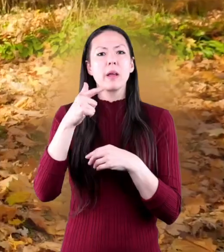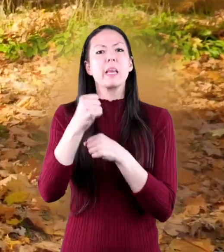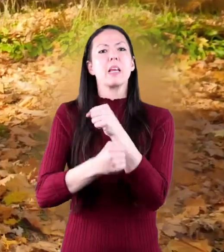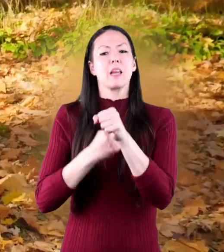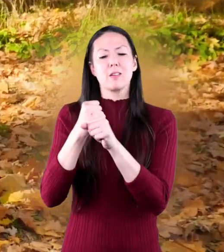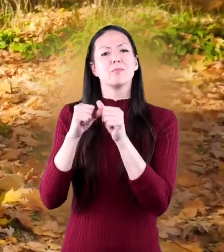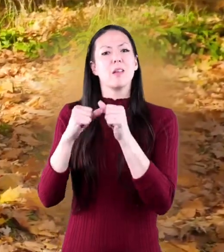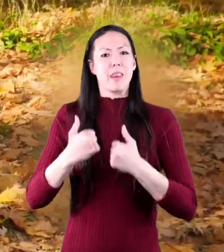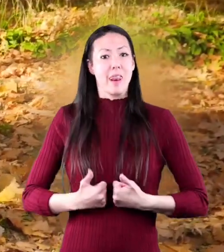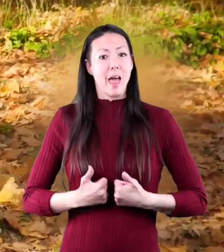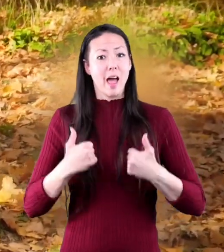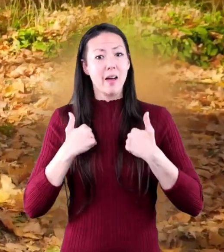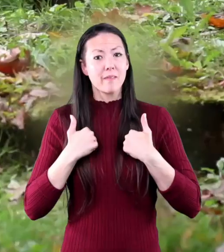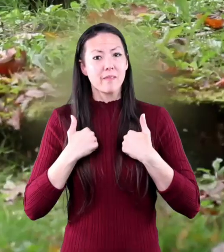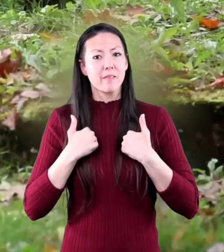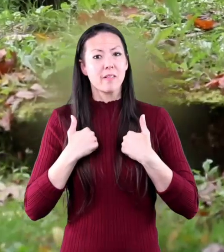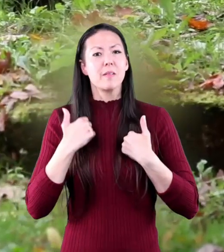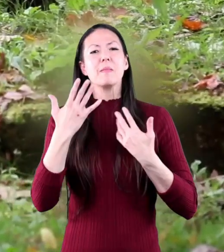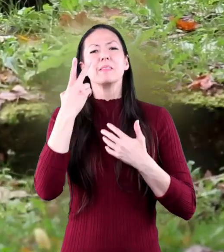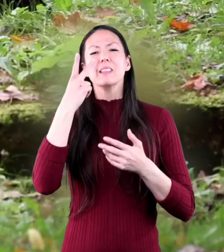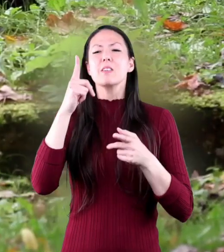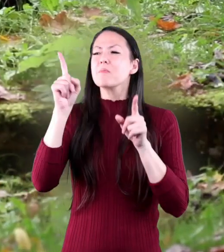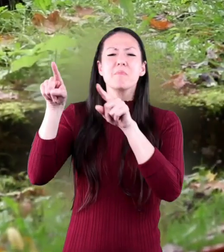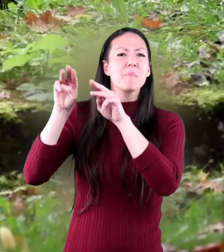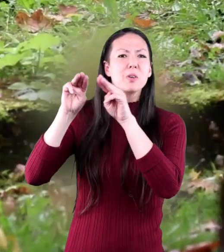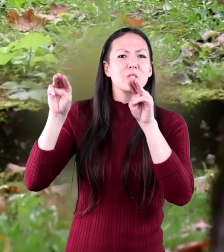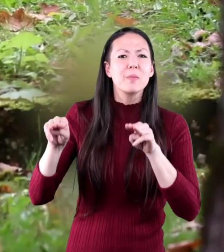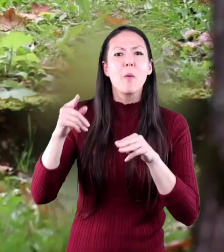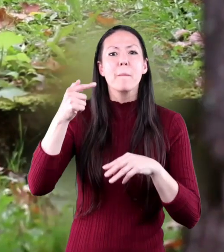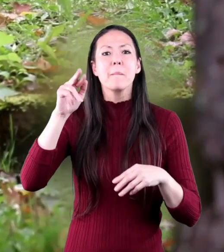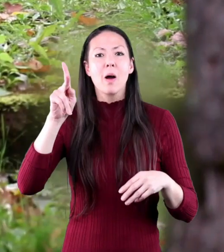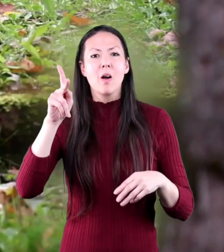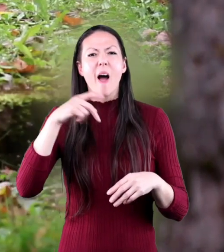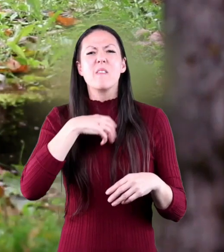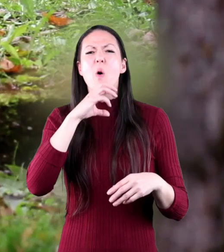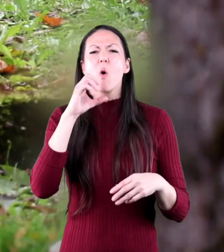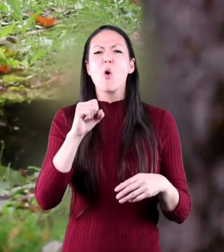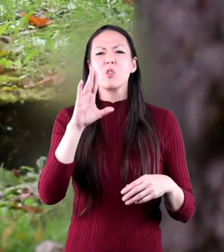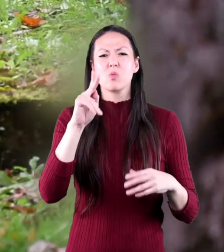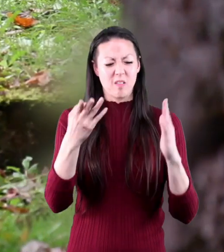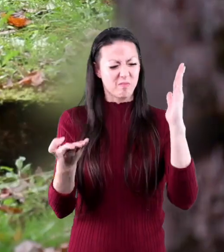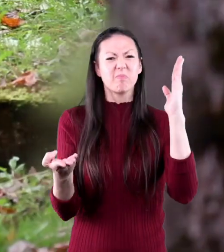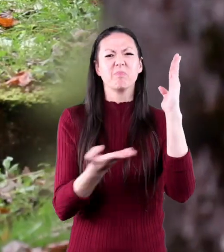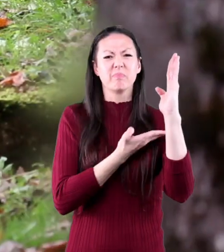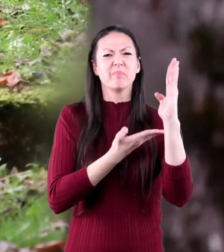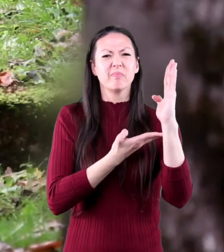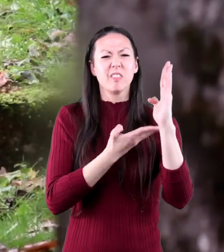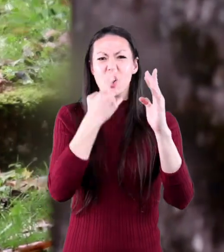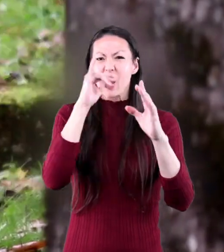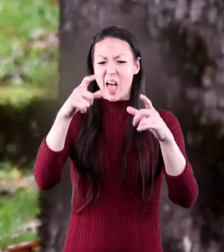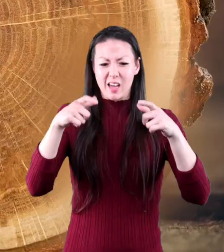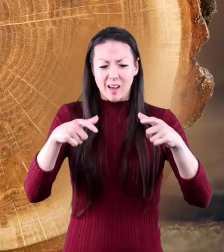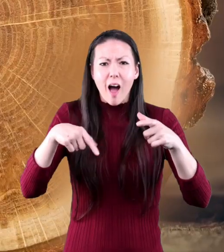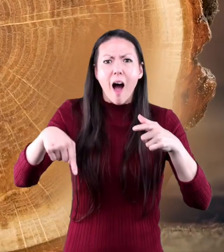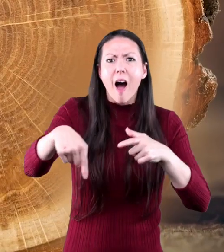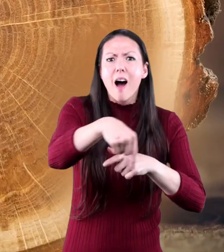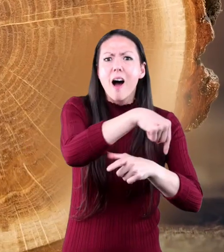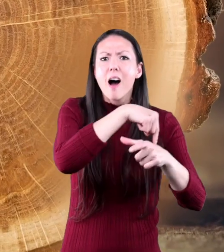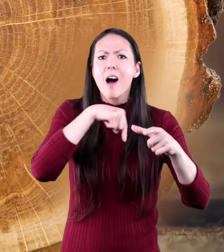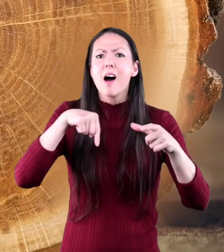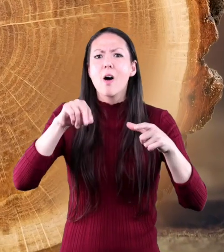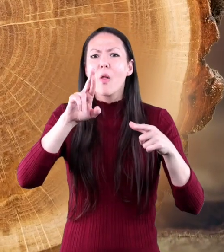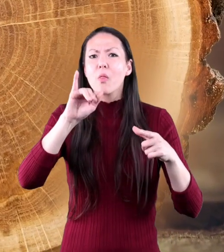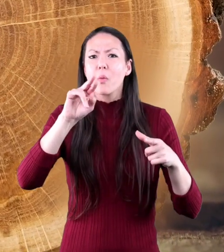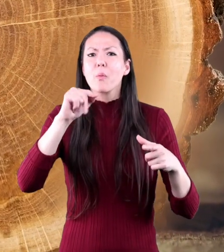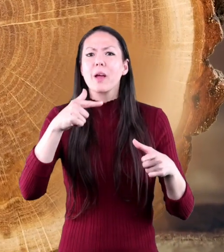for each year the tree is alive. Maybe you've been to a museum or a national park where they have an old trunk that's been cut down. Like this one.